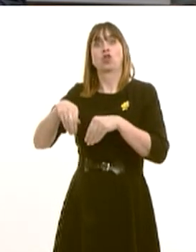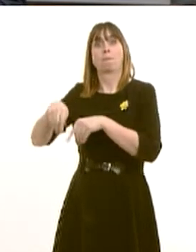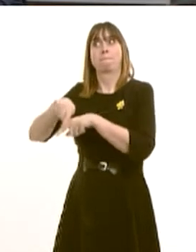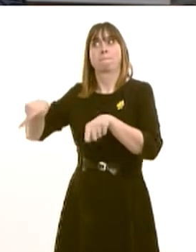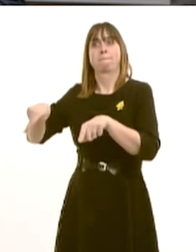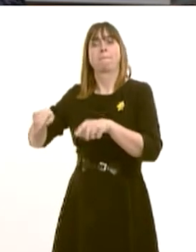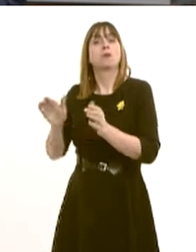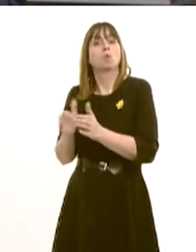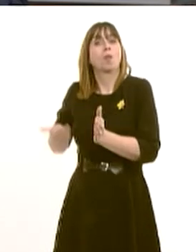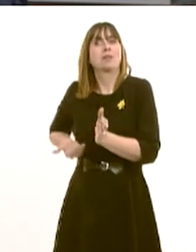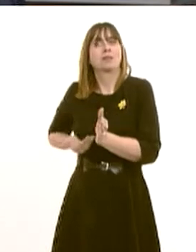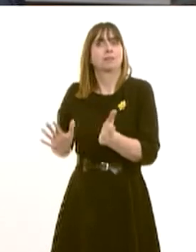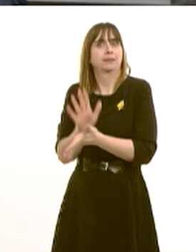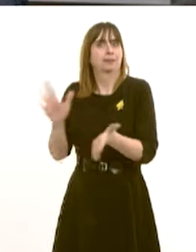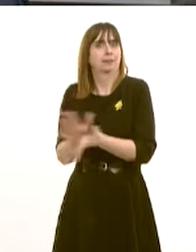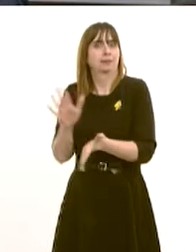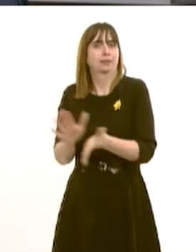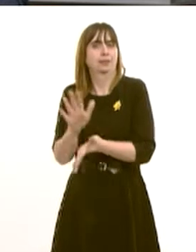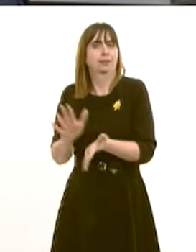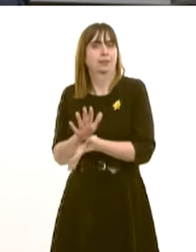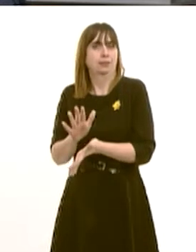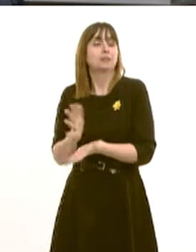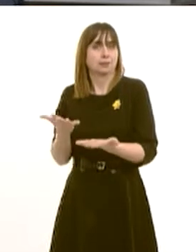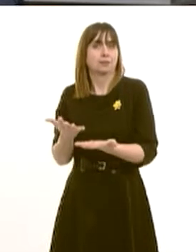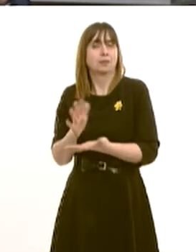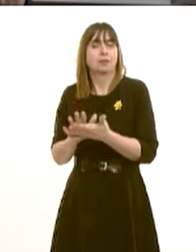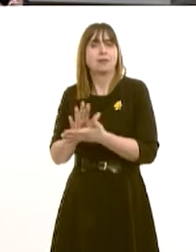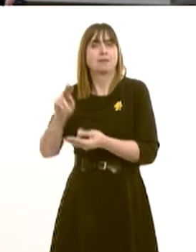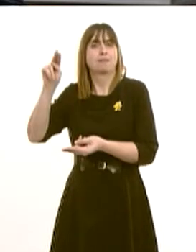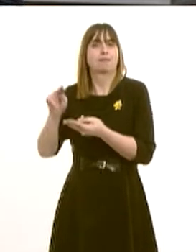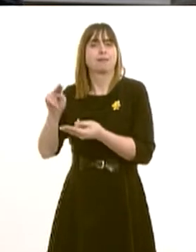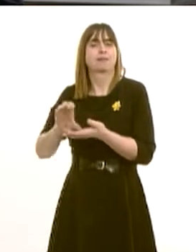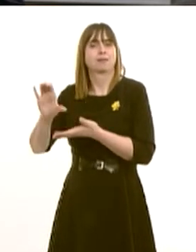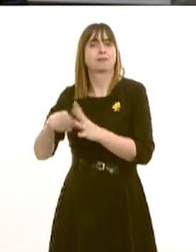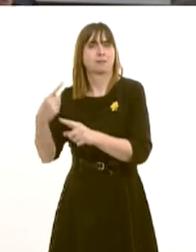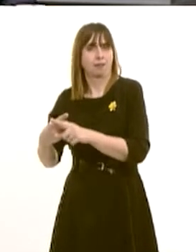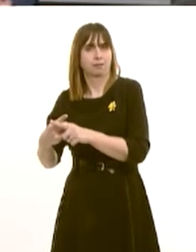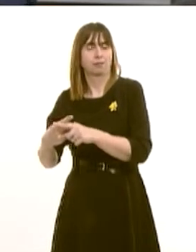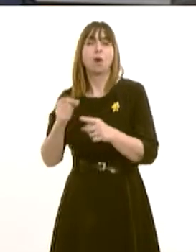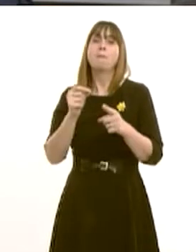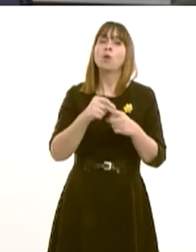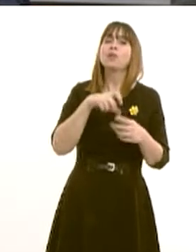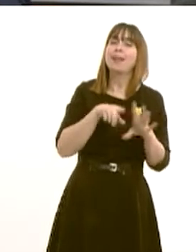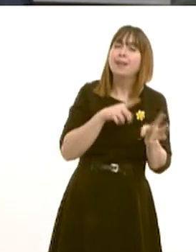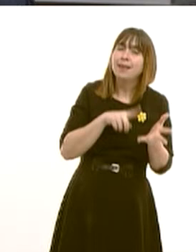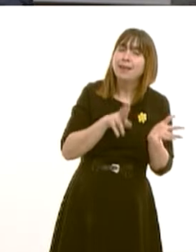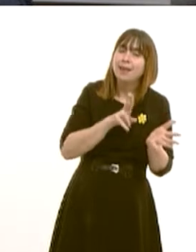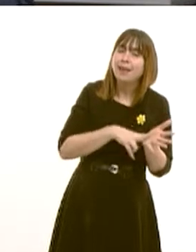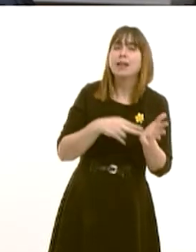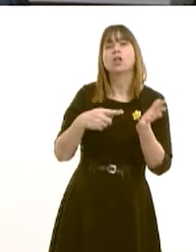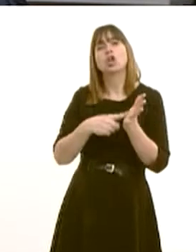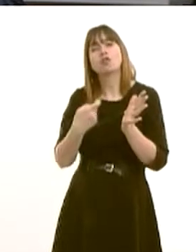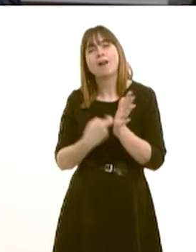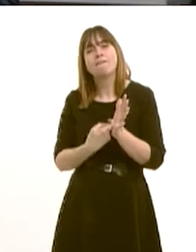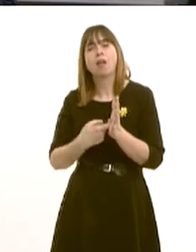small businesses. I suppose my concern is really to, of course, we have many other small towns, there are Pontyclean, Tonarevel, Tolbert Green with